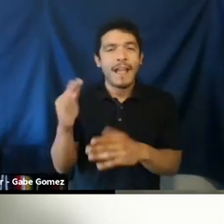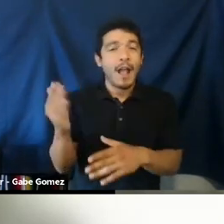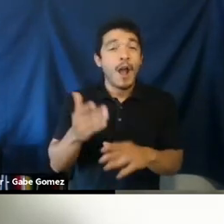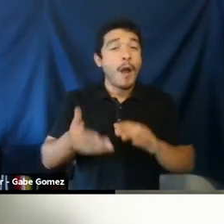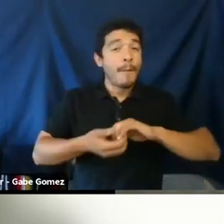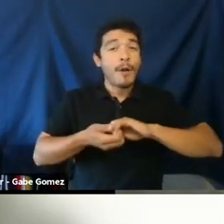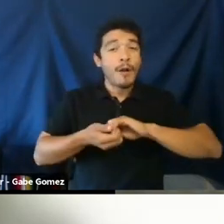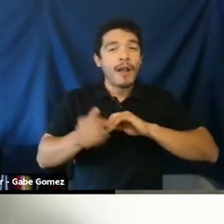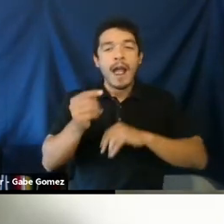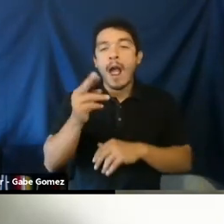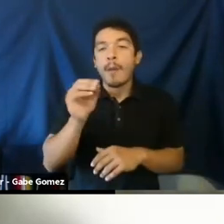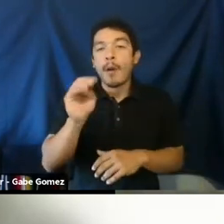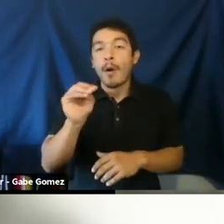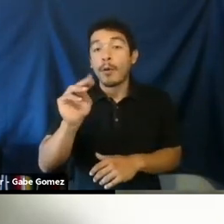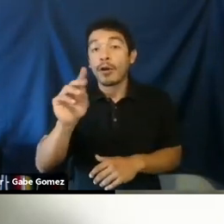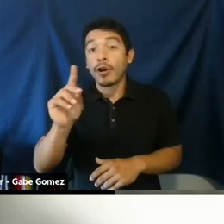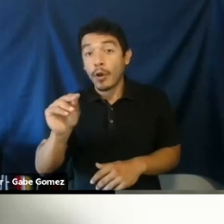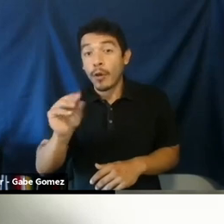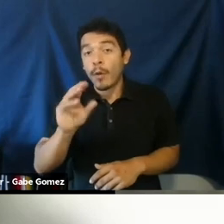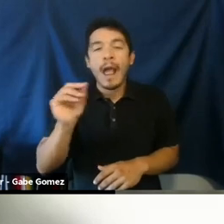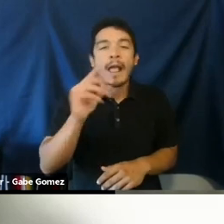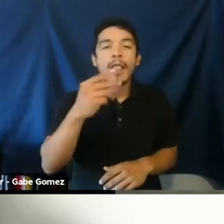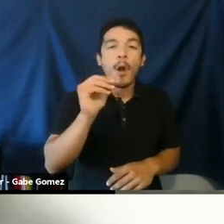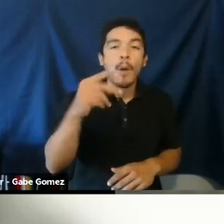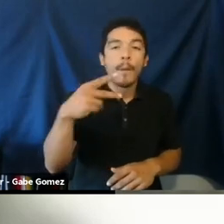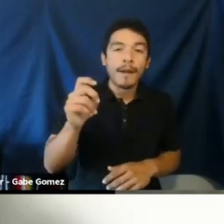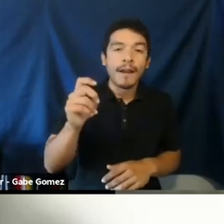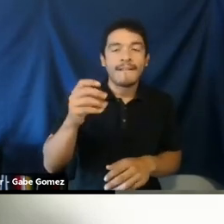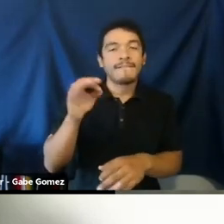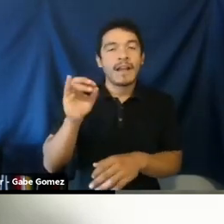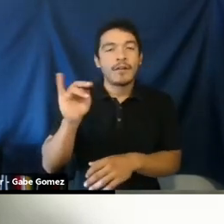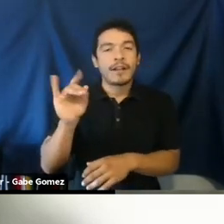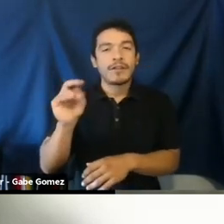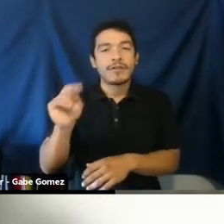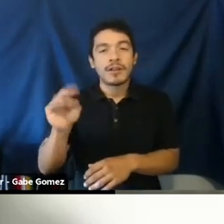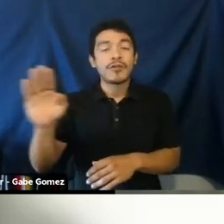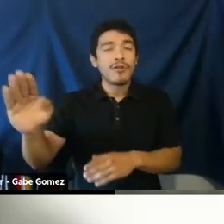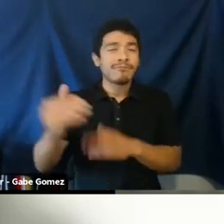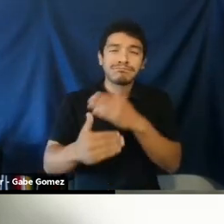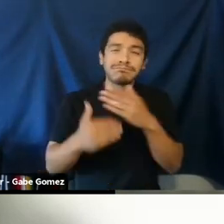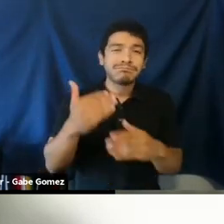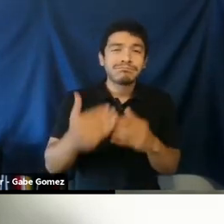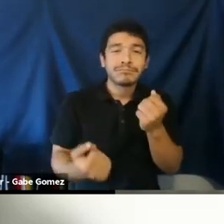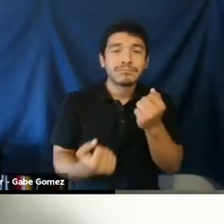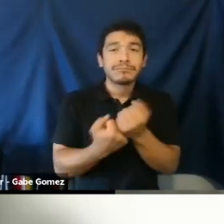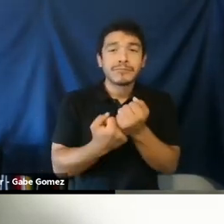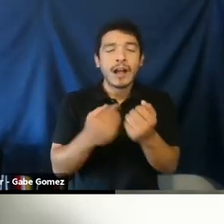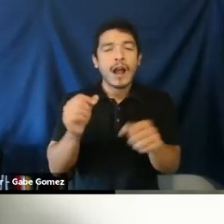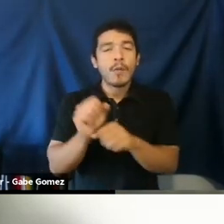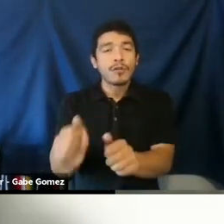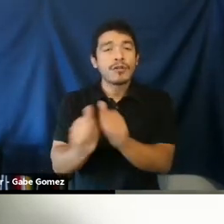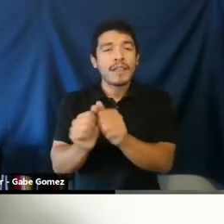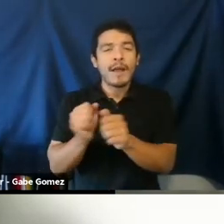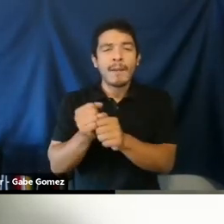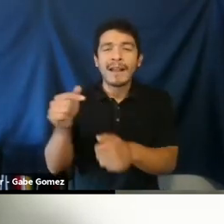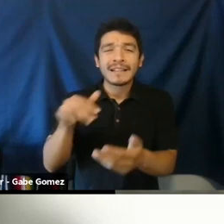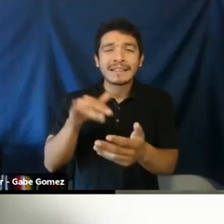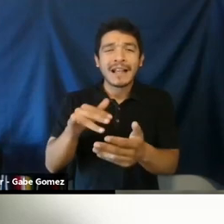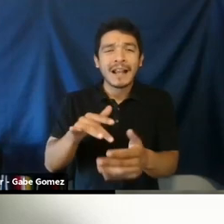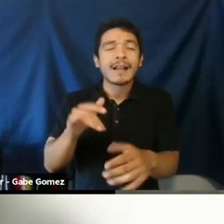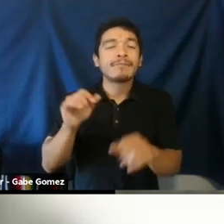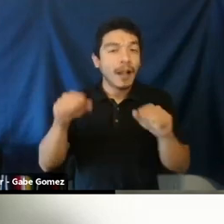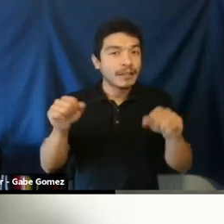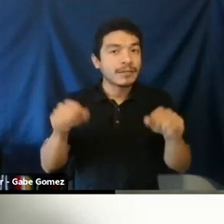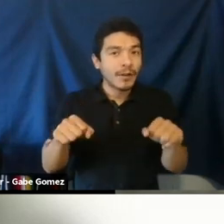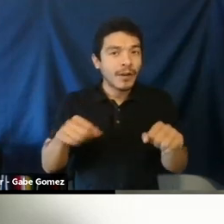streaming platform of its kind. I want to first start by thanking our partners at Promundo and the Oak Foundation. Your ongoing support